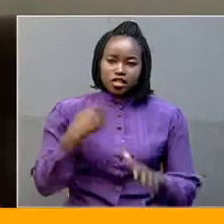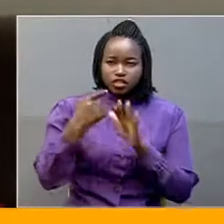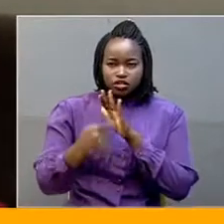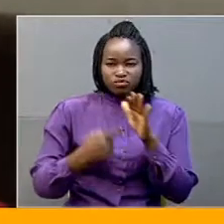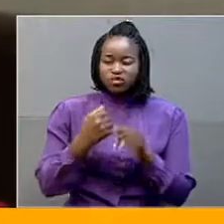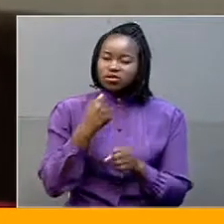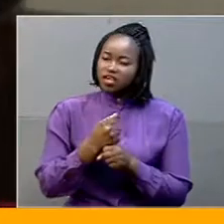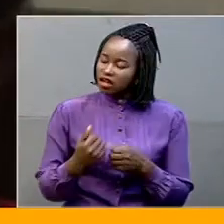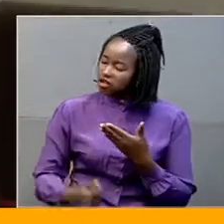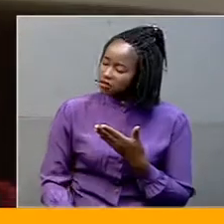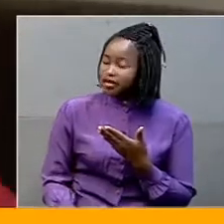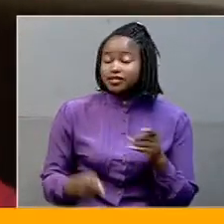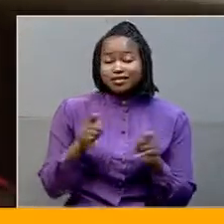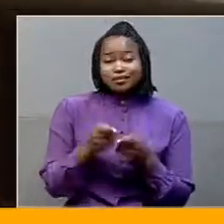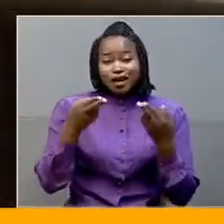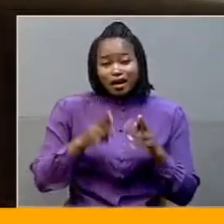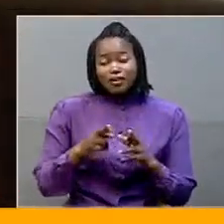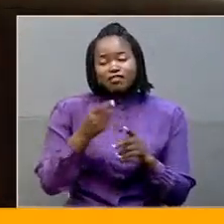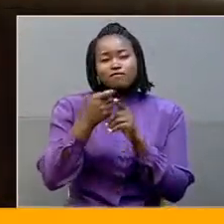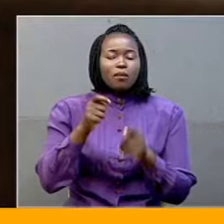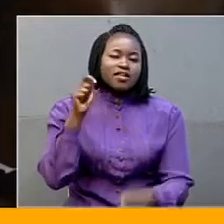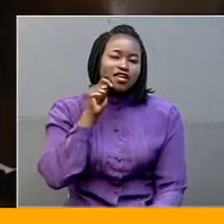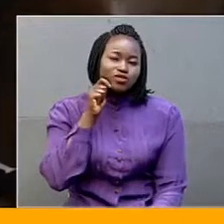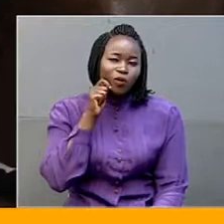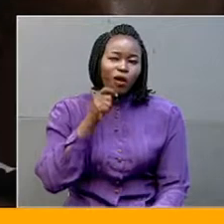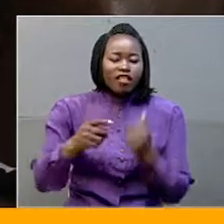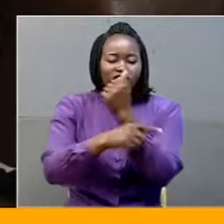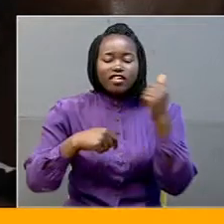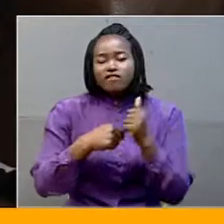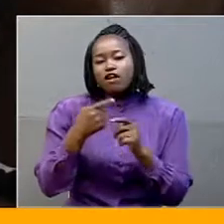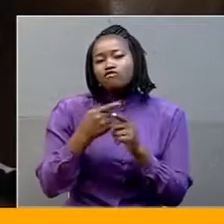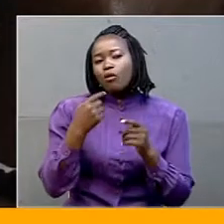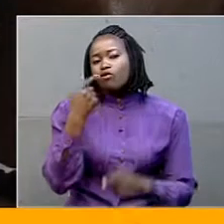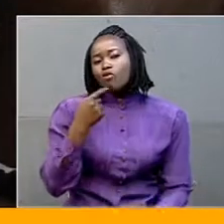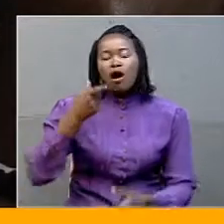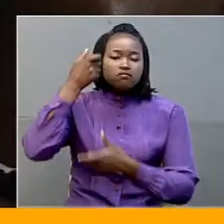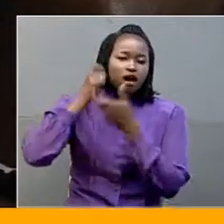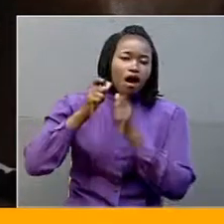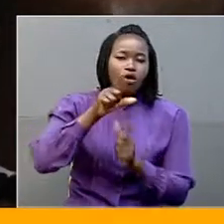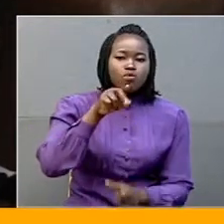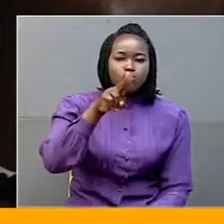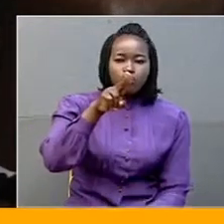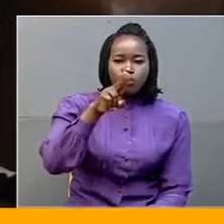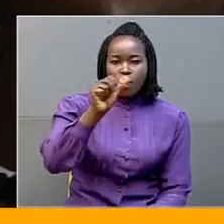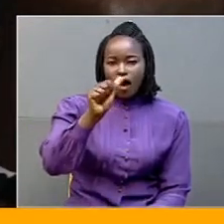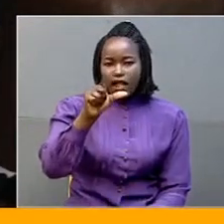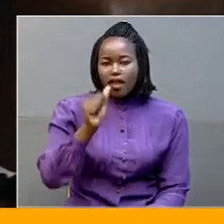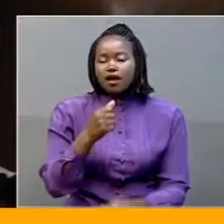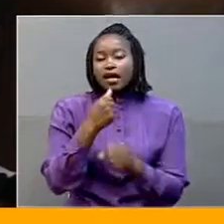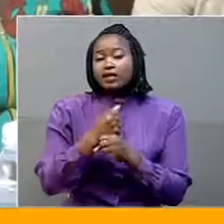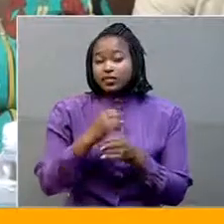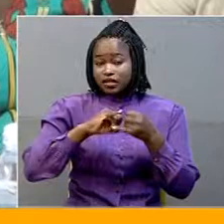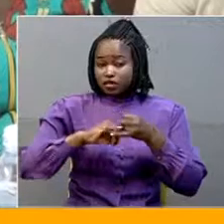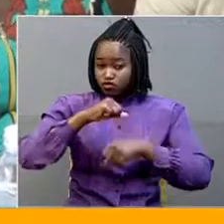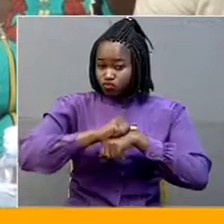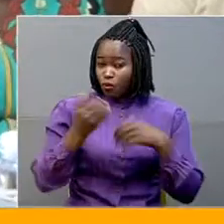girls coming from the districts of Teso abducted by the LRA rebels from Ruala Girls Senior Secondary School in Kabila